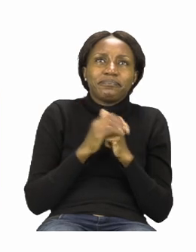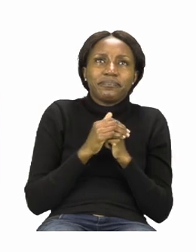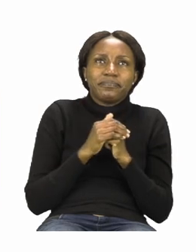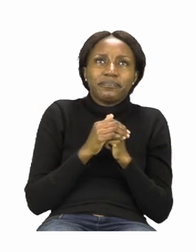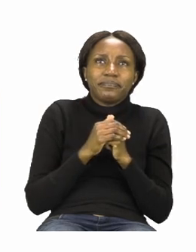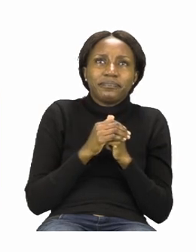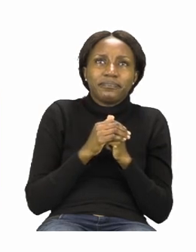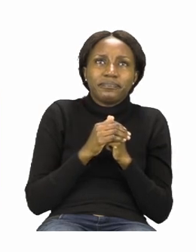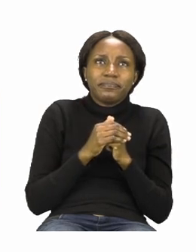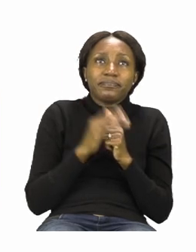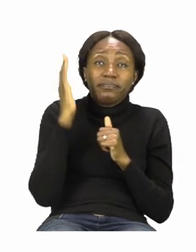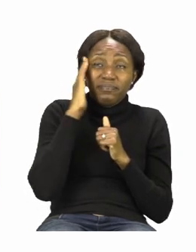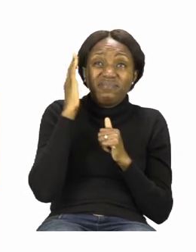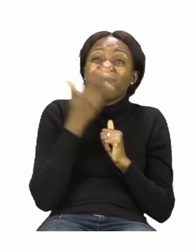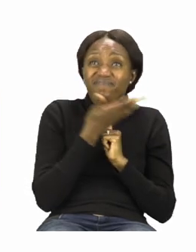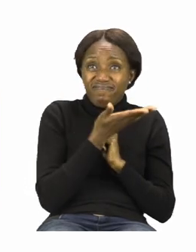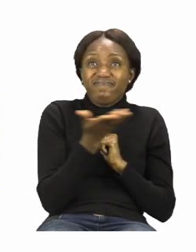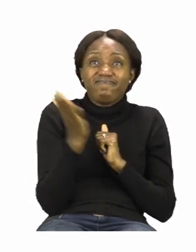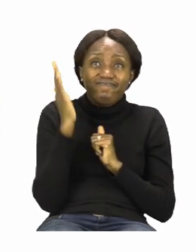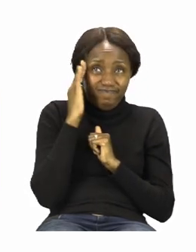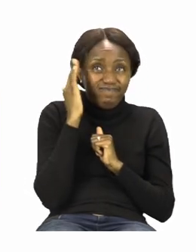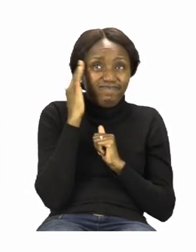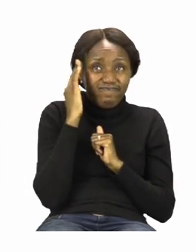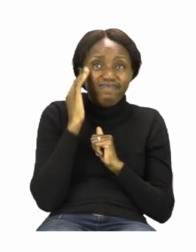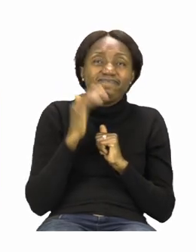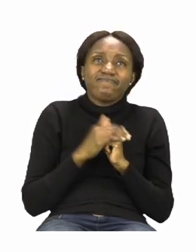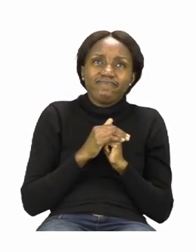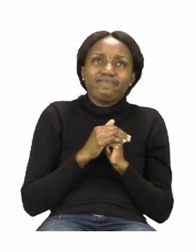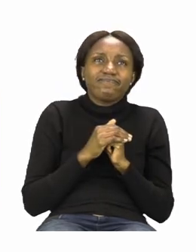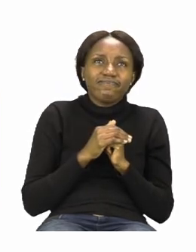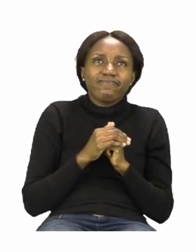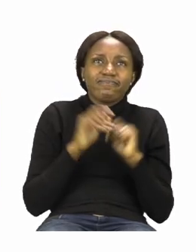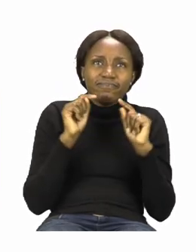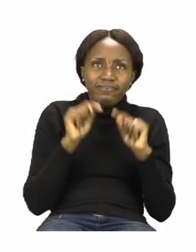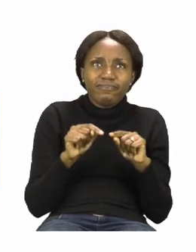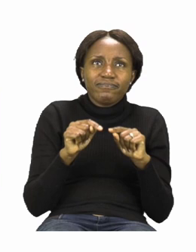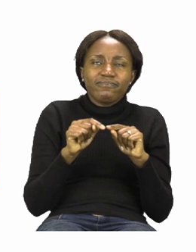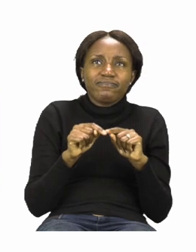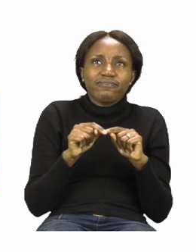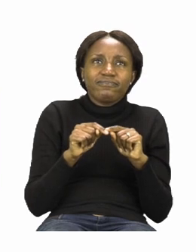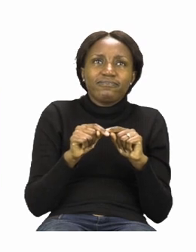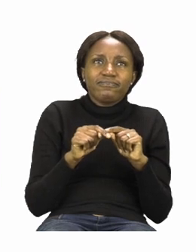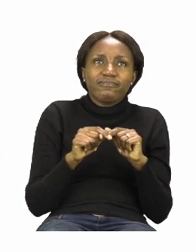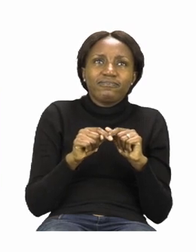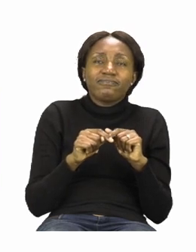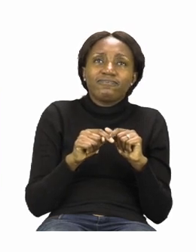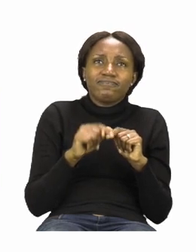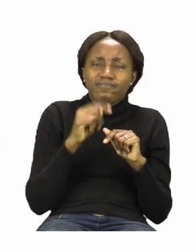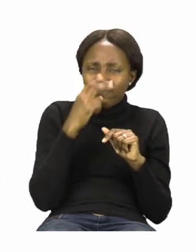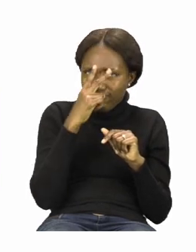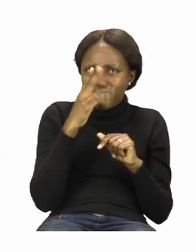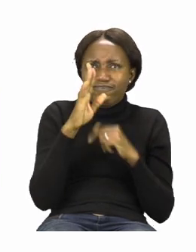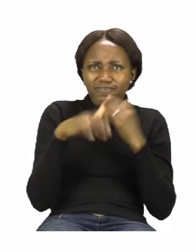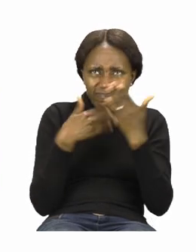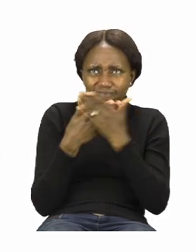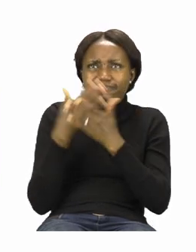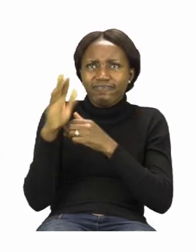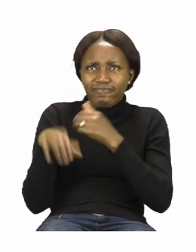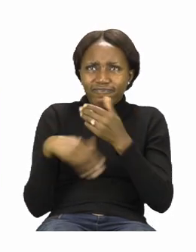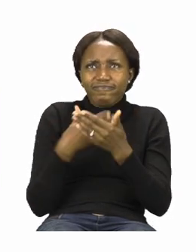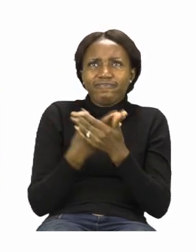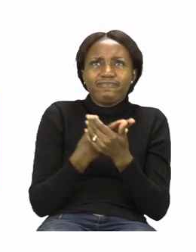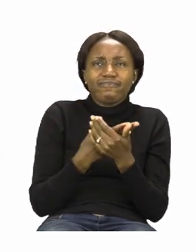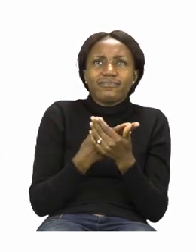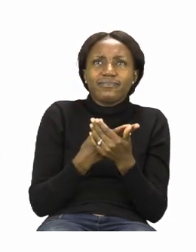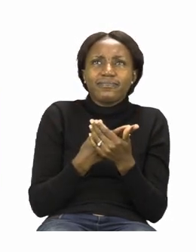we all know what these things are so as we go along in the lessons you'll definitely see pictures of them. Let's